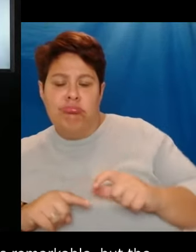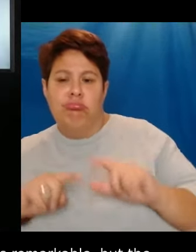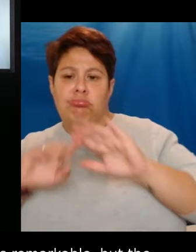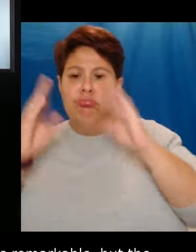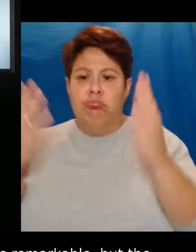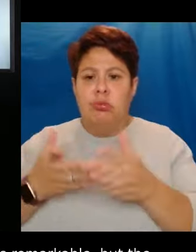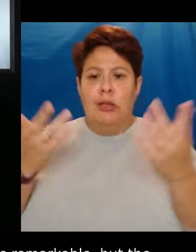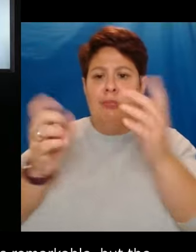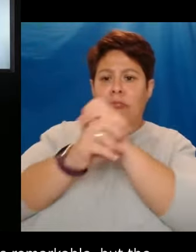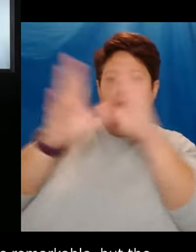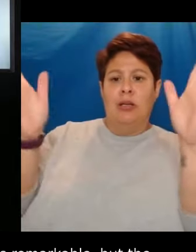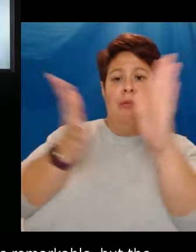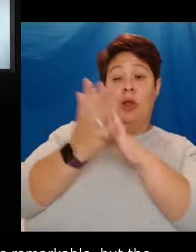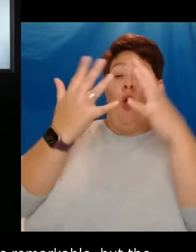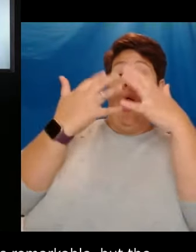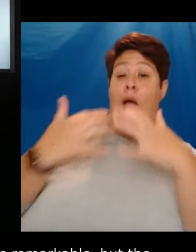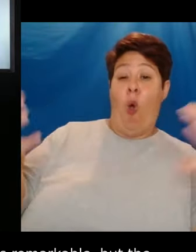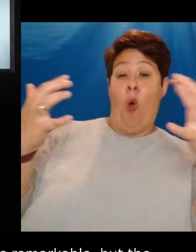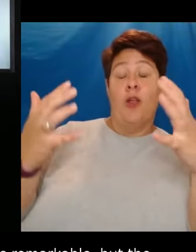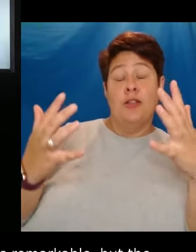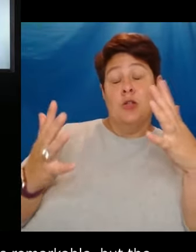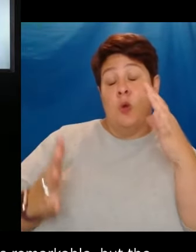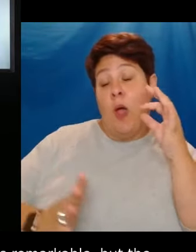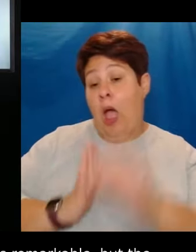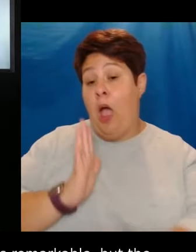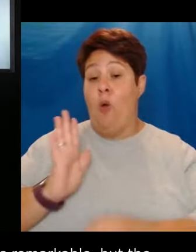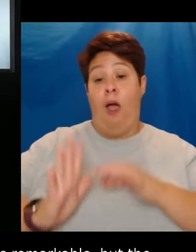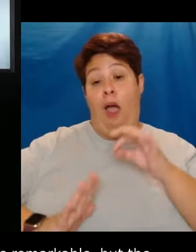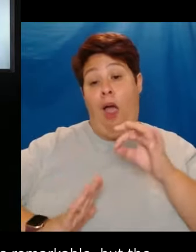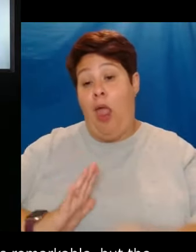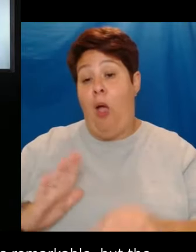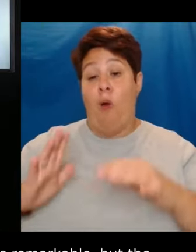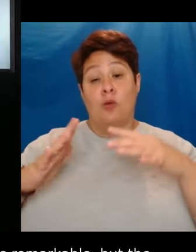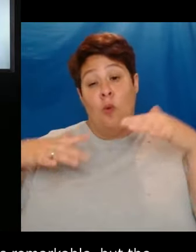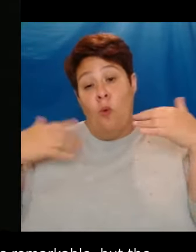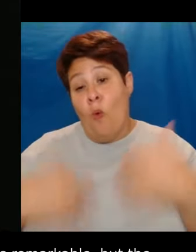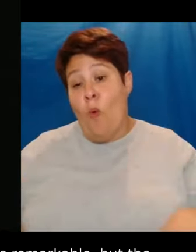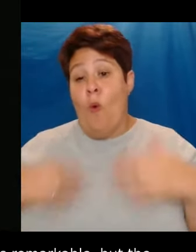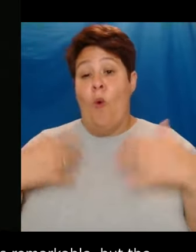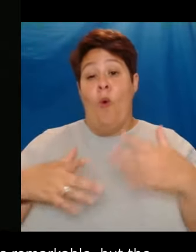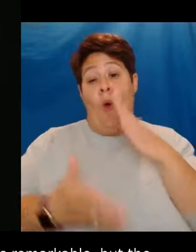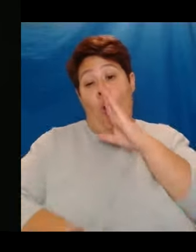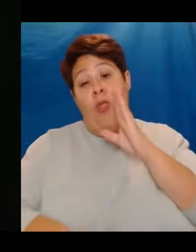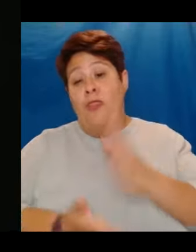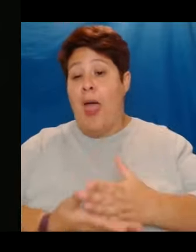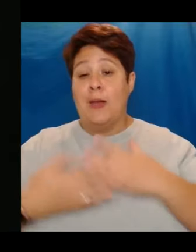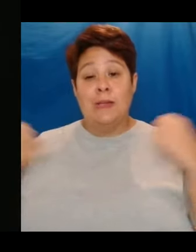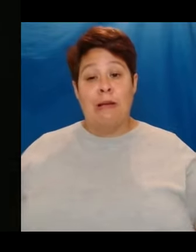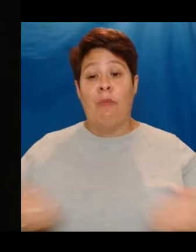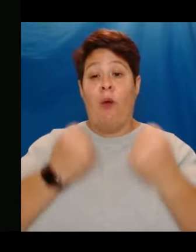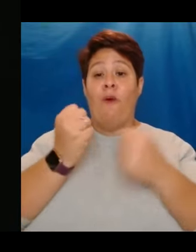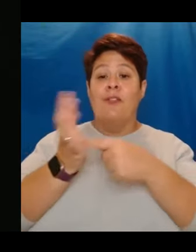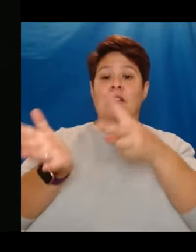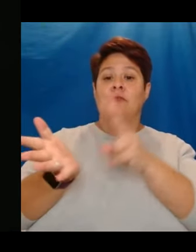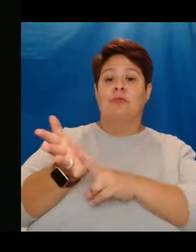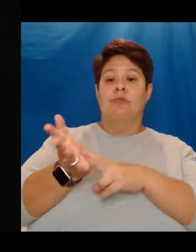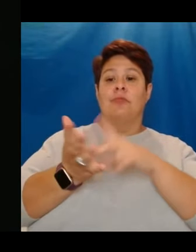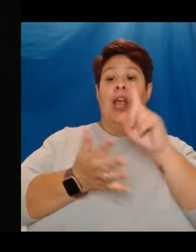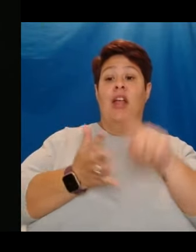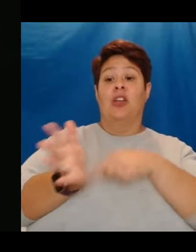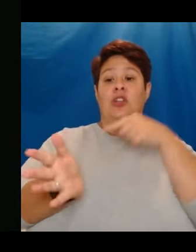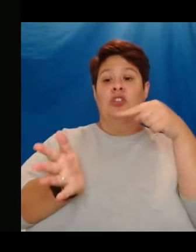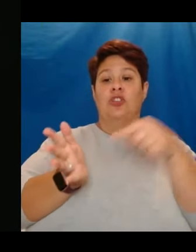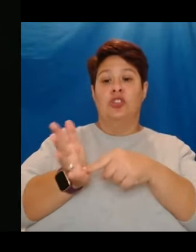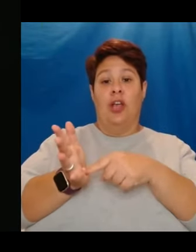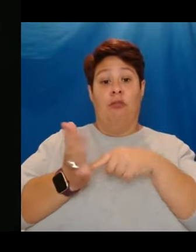hour upon hour of nuanced, authentic and powerful television. Jack is a pioneer. He